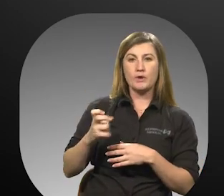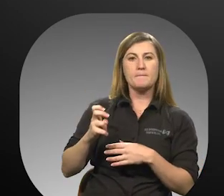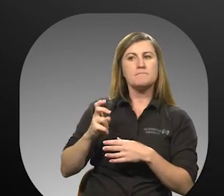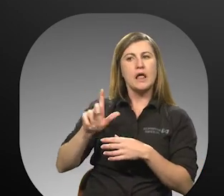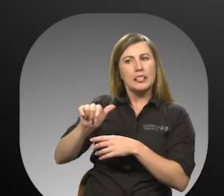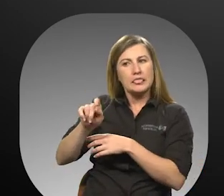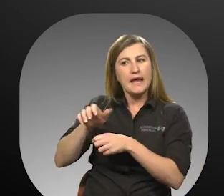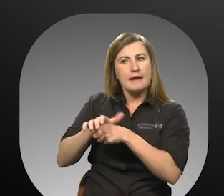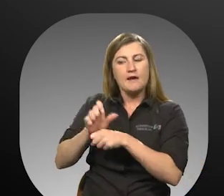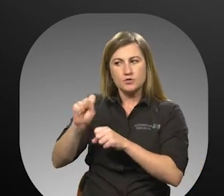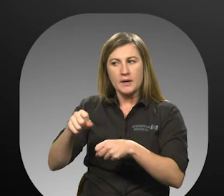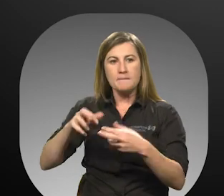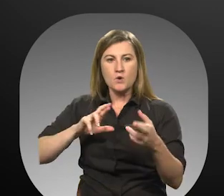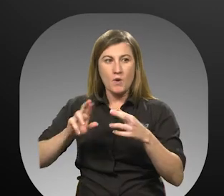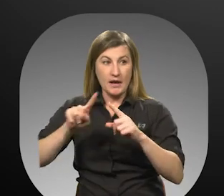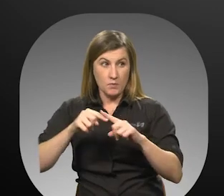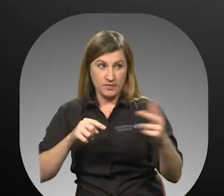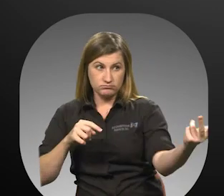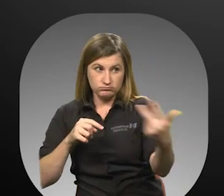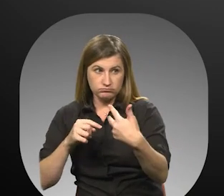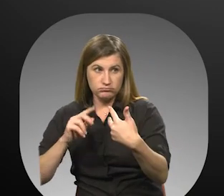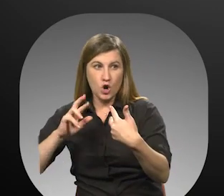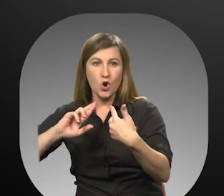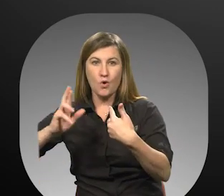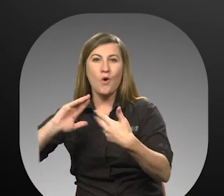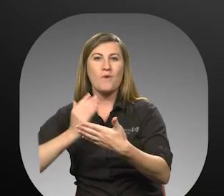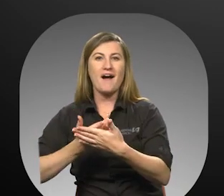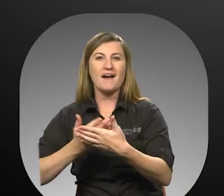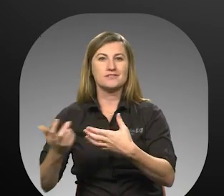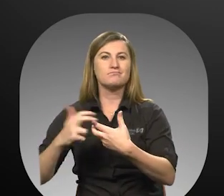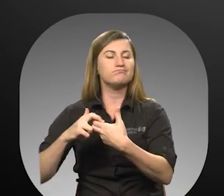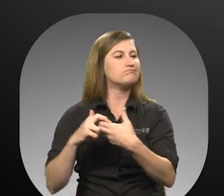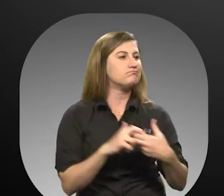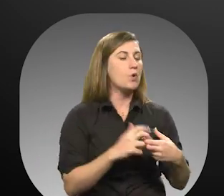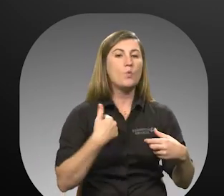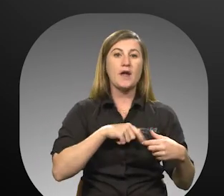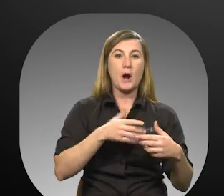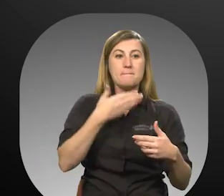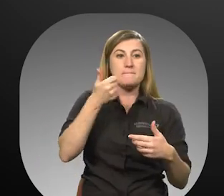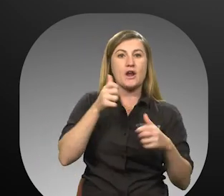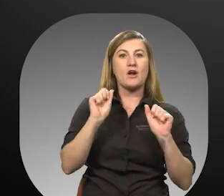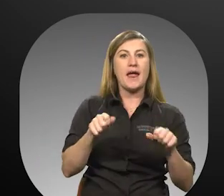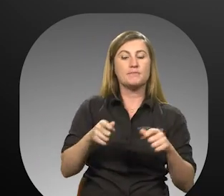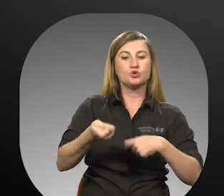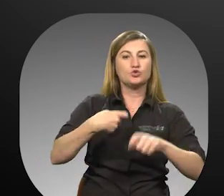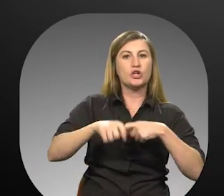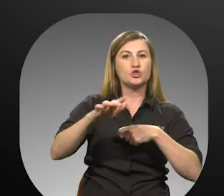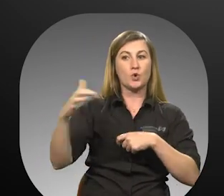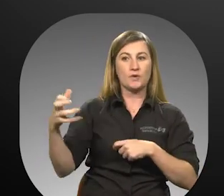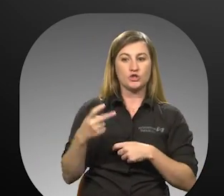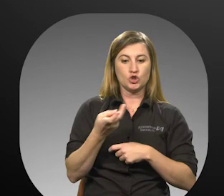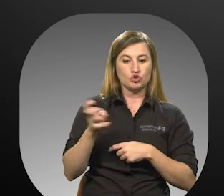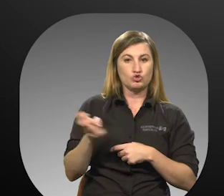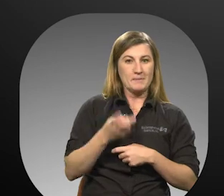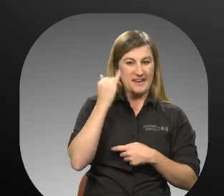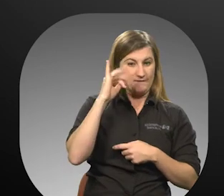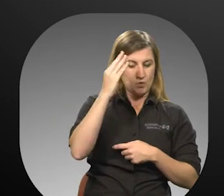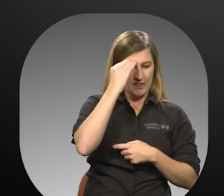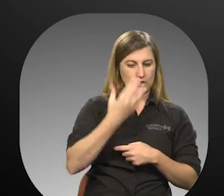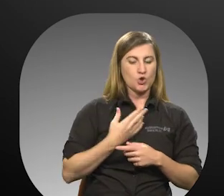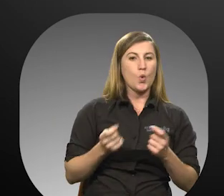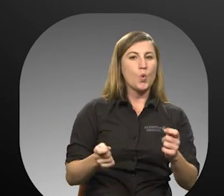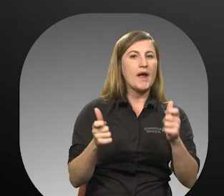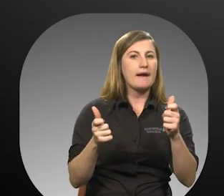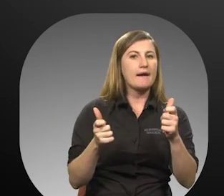enough so that you will be ready when your vehicle arrives. Votran will be better able to accommodate a change in return trip if we are notified promptly.